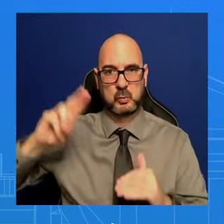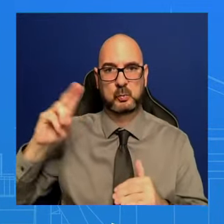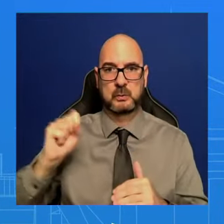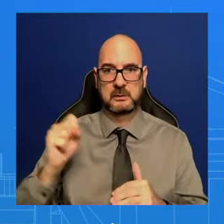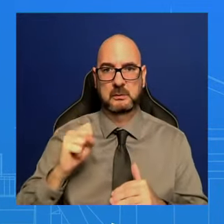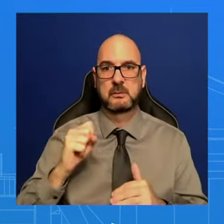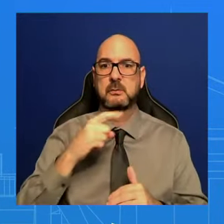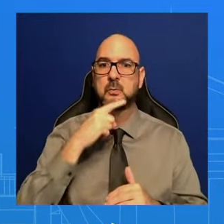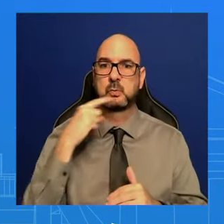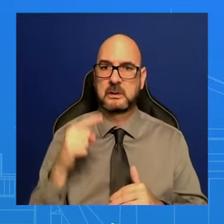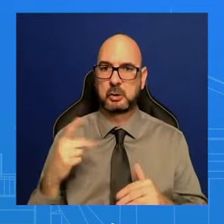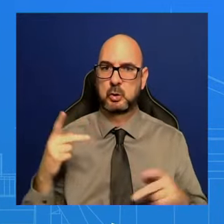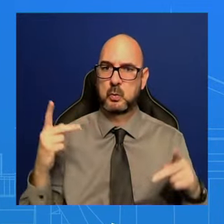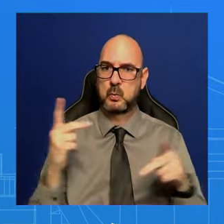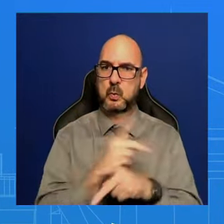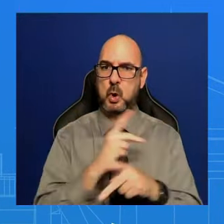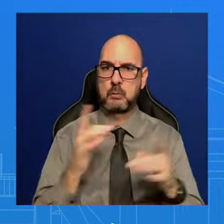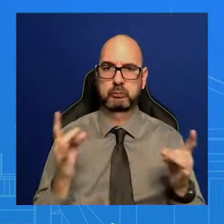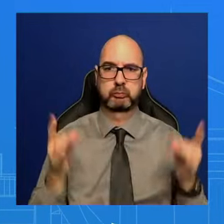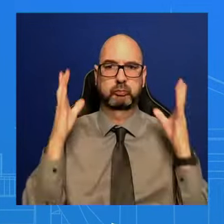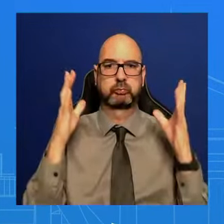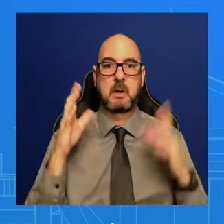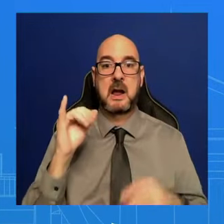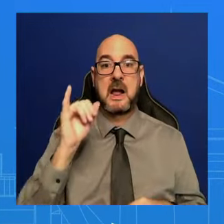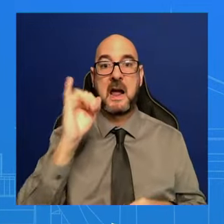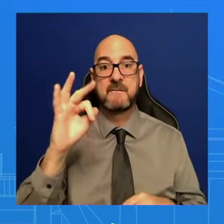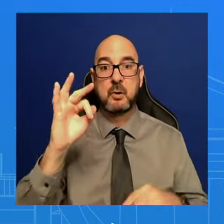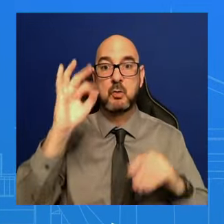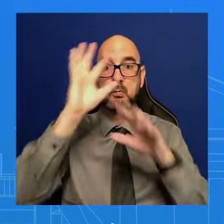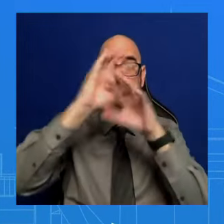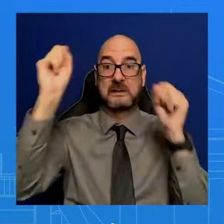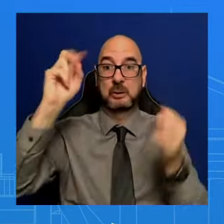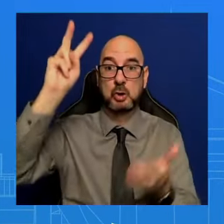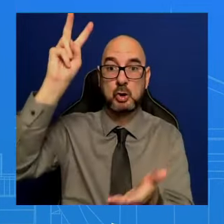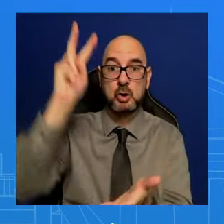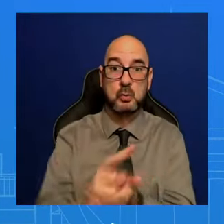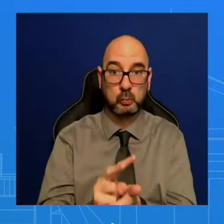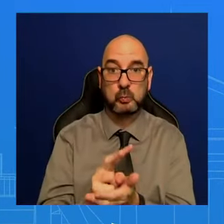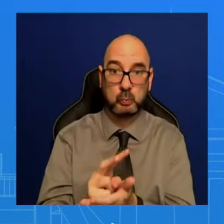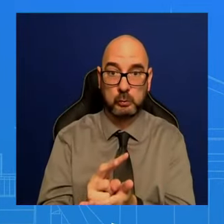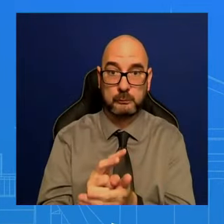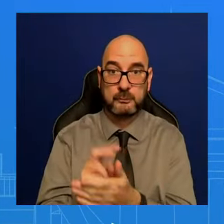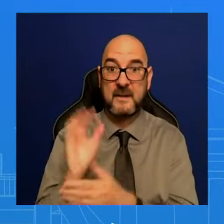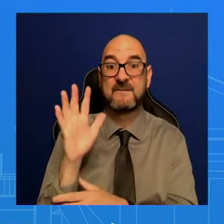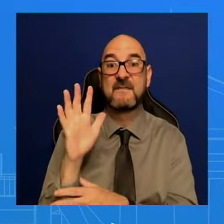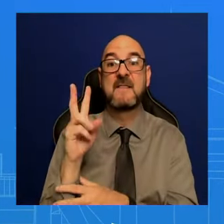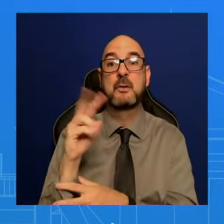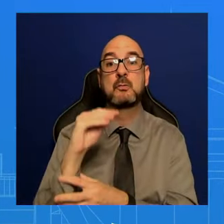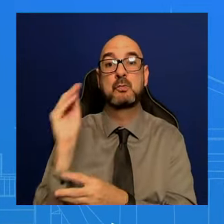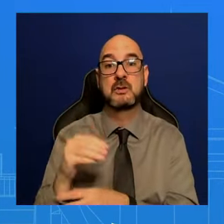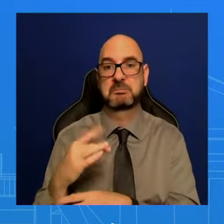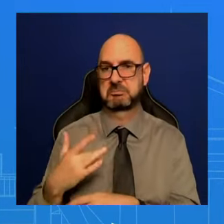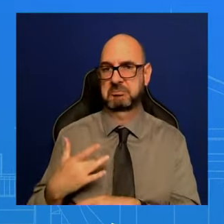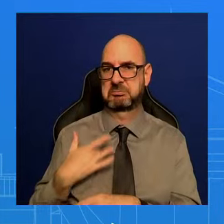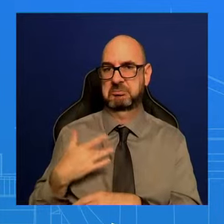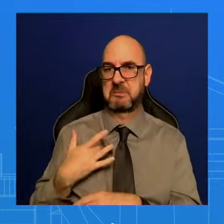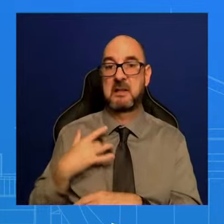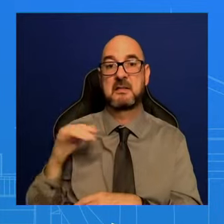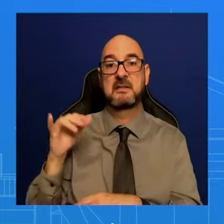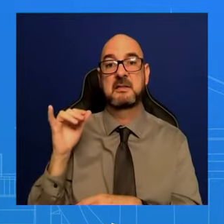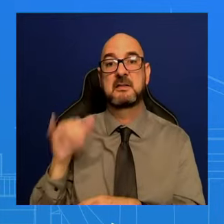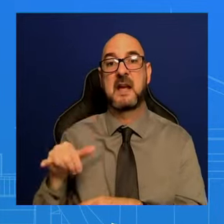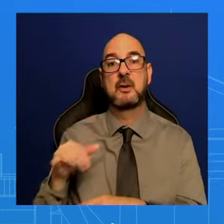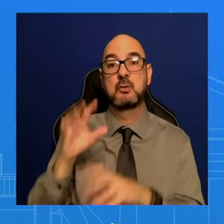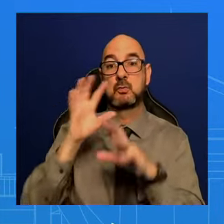Over half, 52 percent say that if the President loses re-election, the West's approach to climate change would worsen.